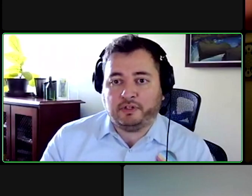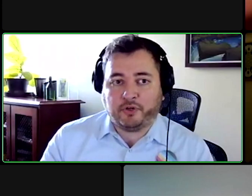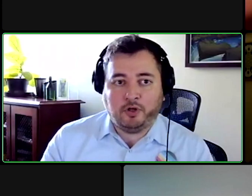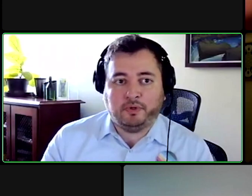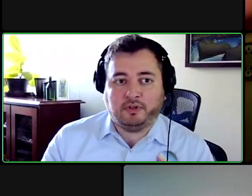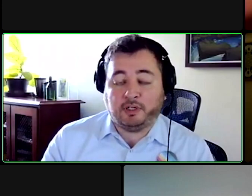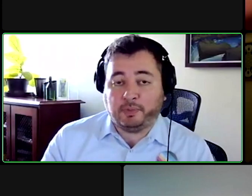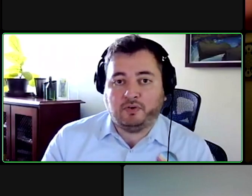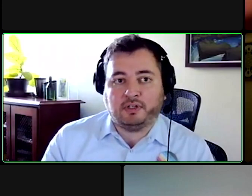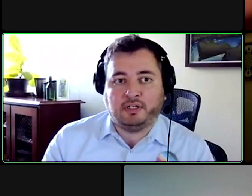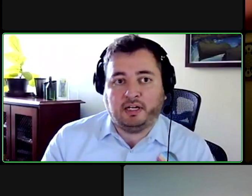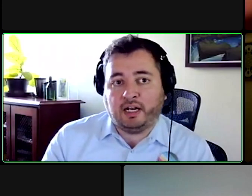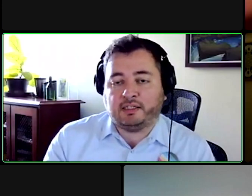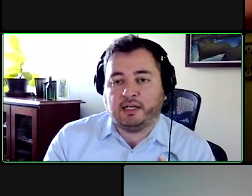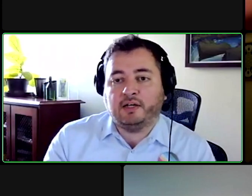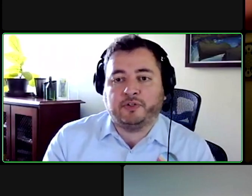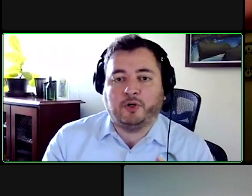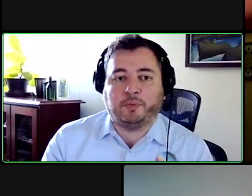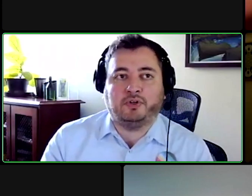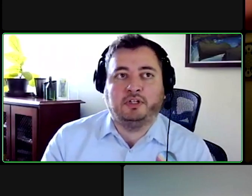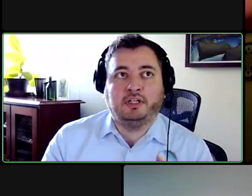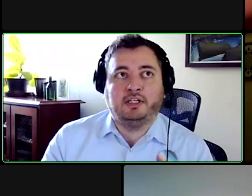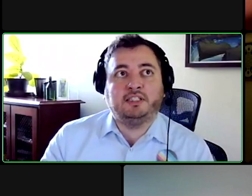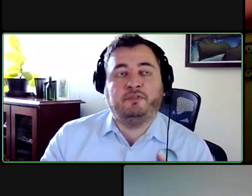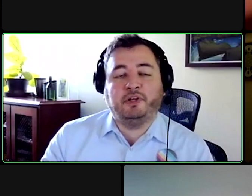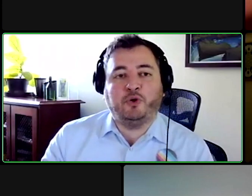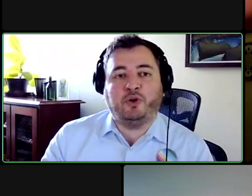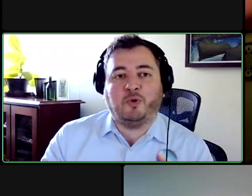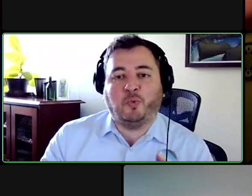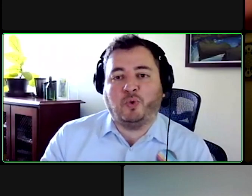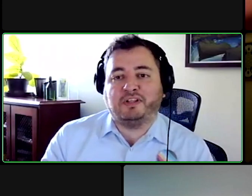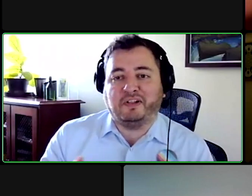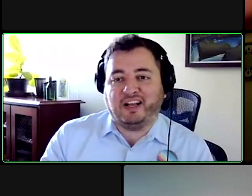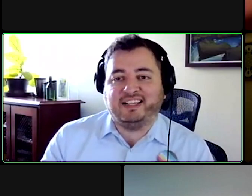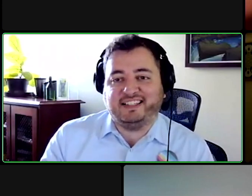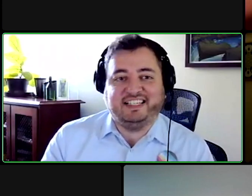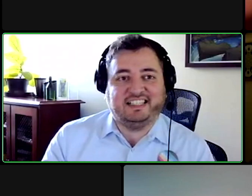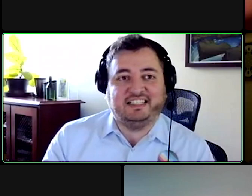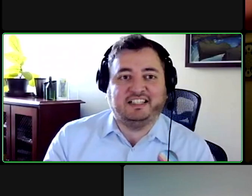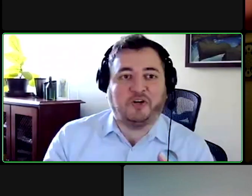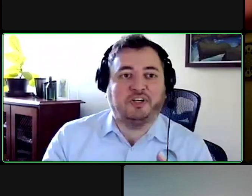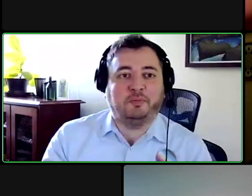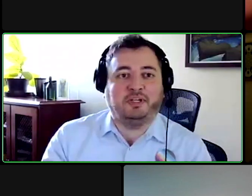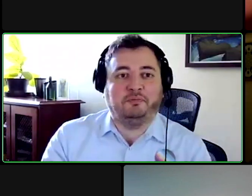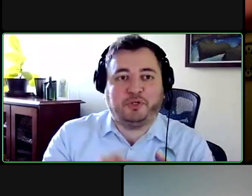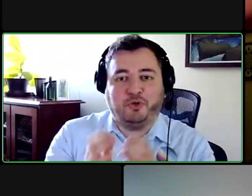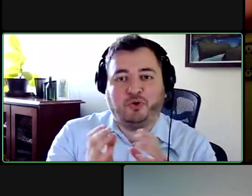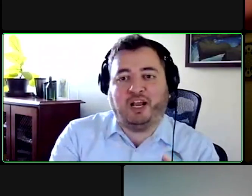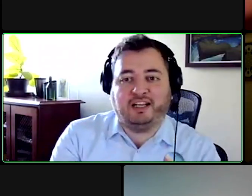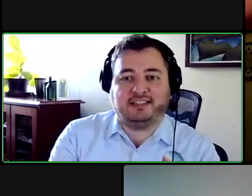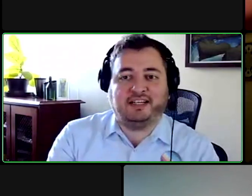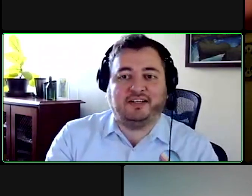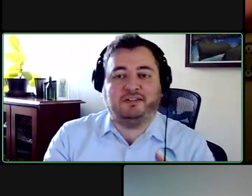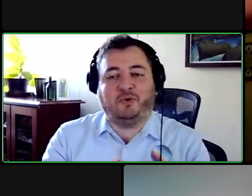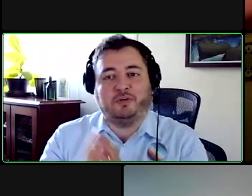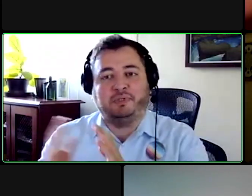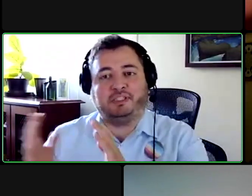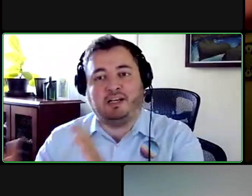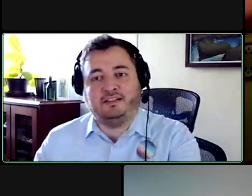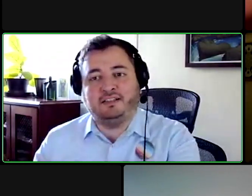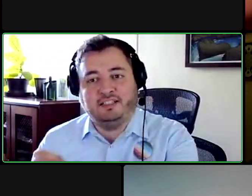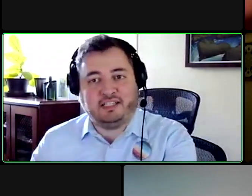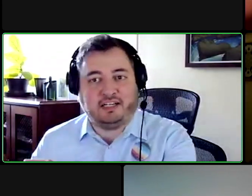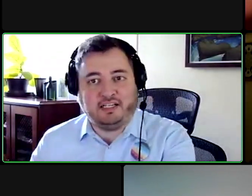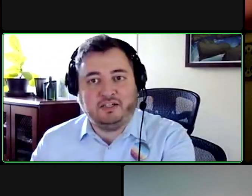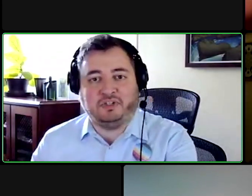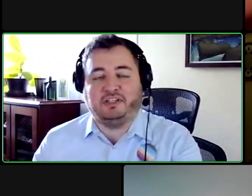jobs of an interpreter especially as an asl interpreter is figuring out what the client needs is it going to be pure asr they're going to